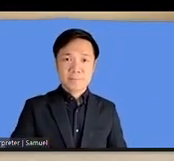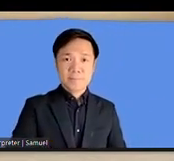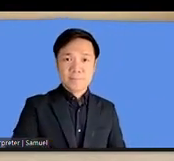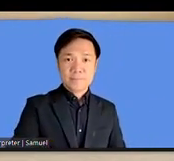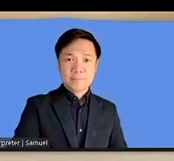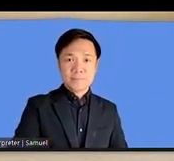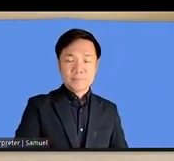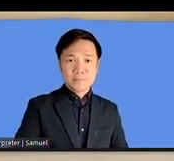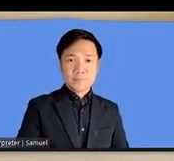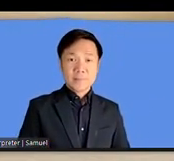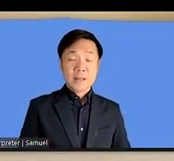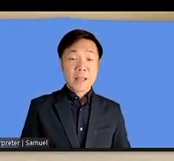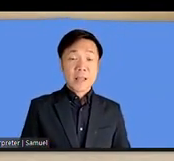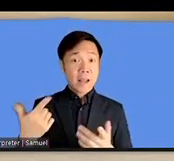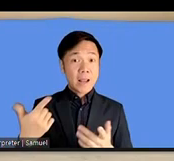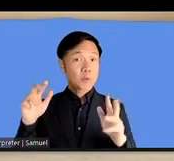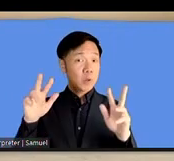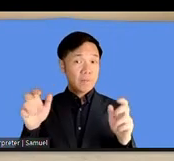accessibility